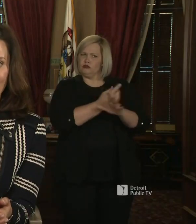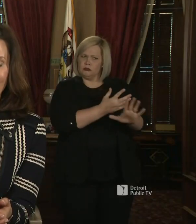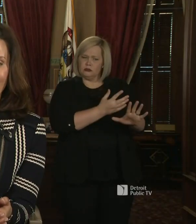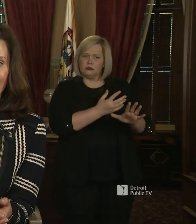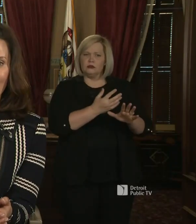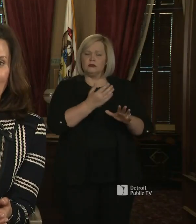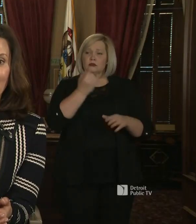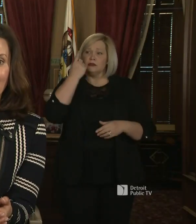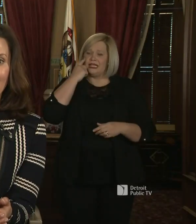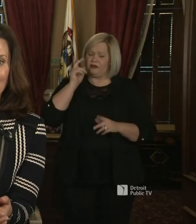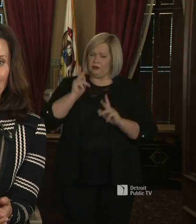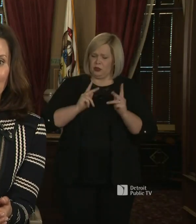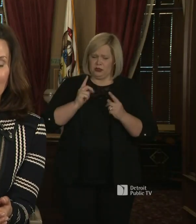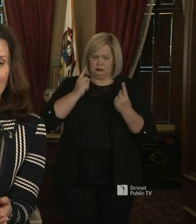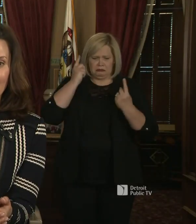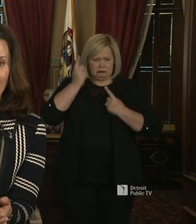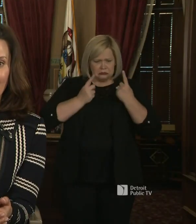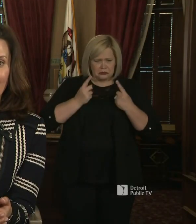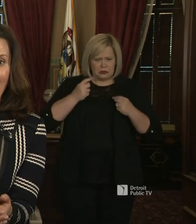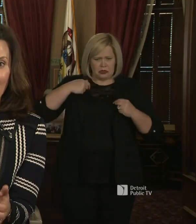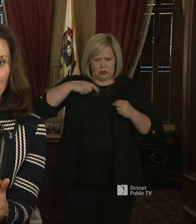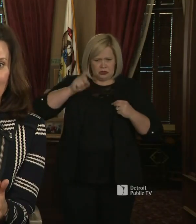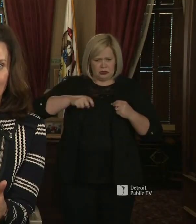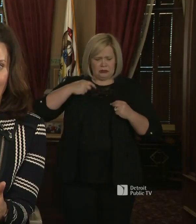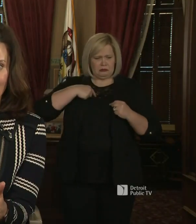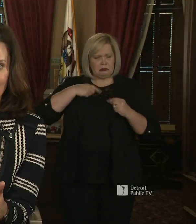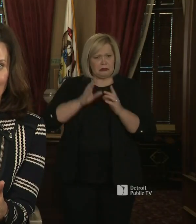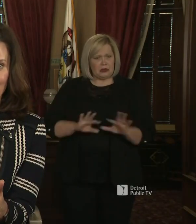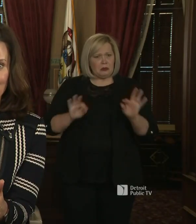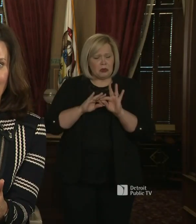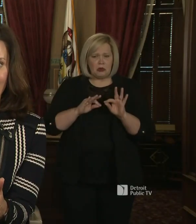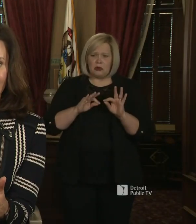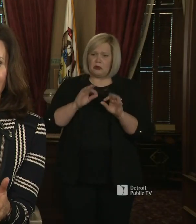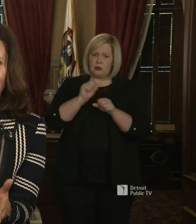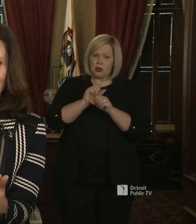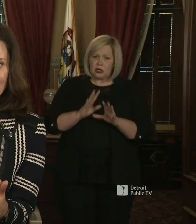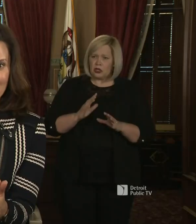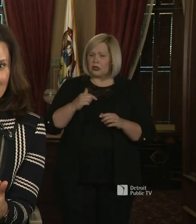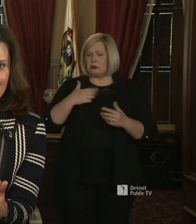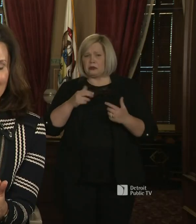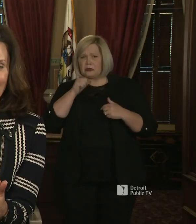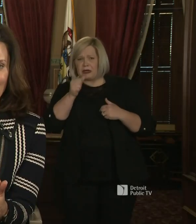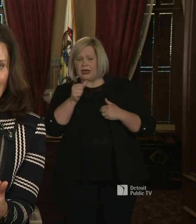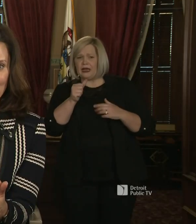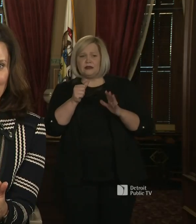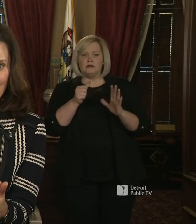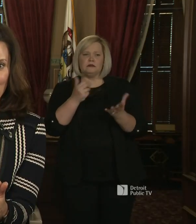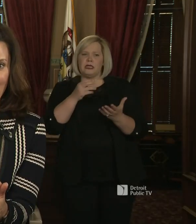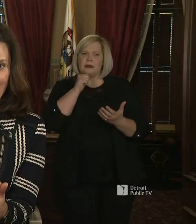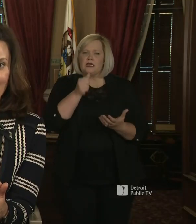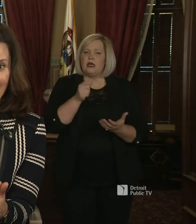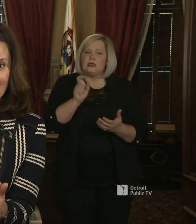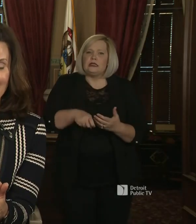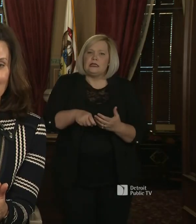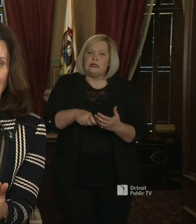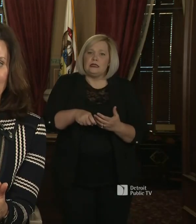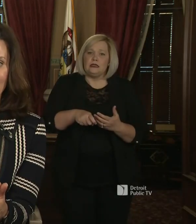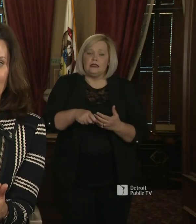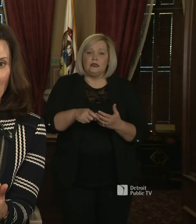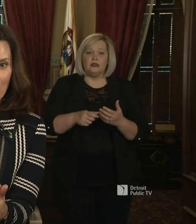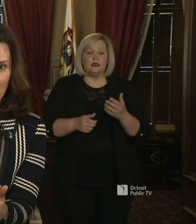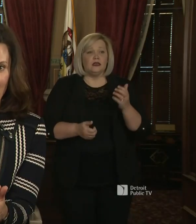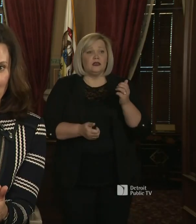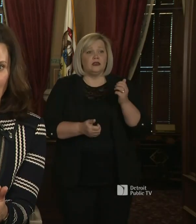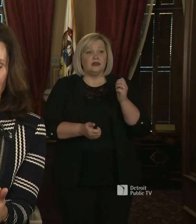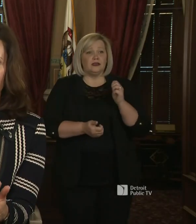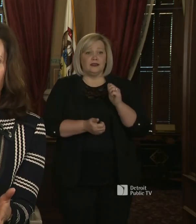questioning, um, I think need to really, uh, not play fast and loose. Every business in the state, most of whom have licenses with the